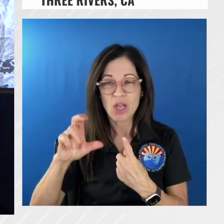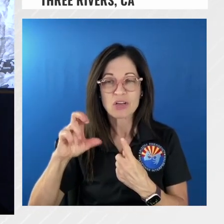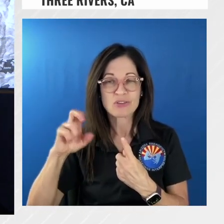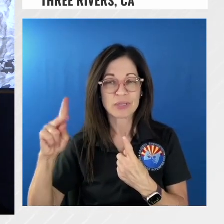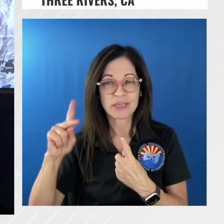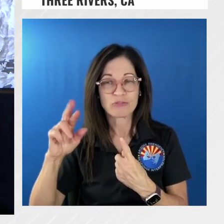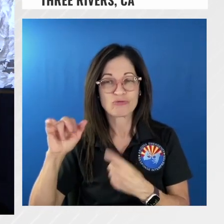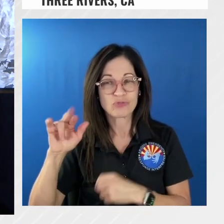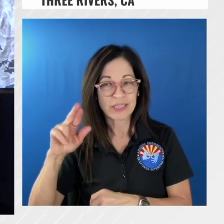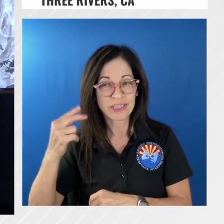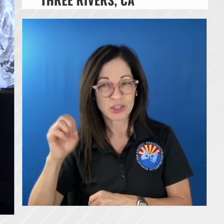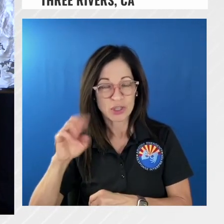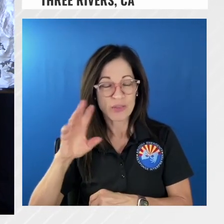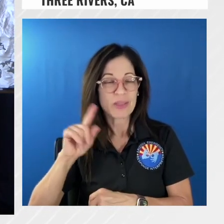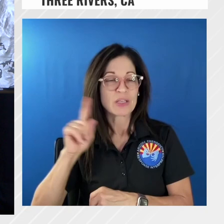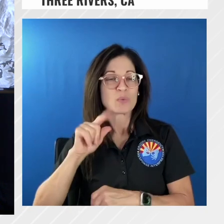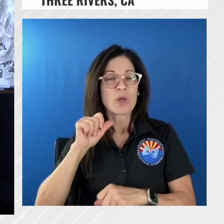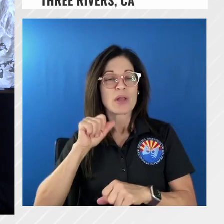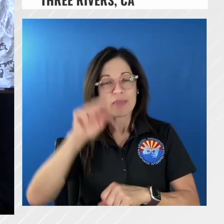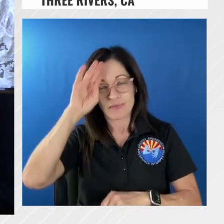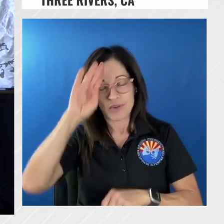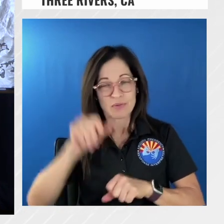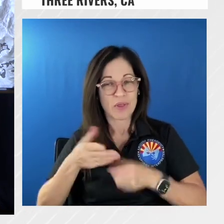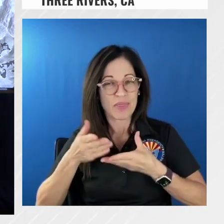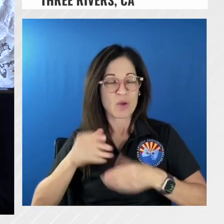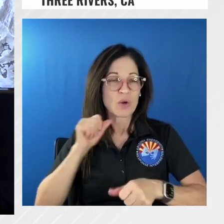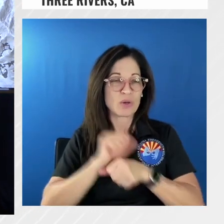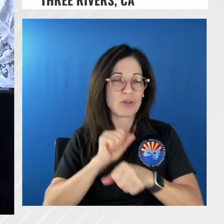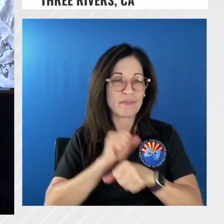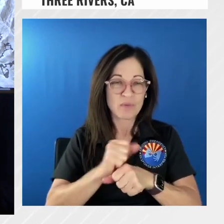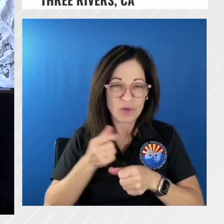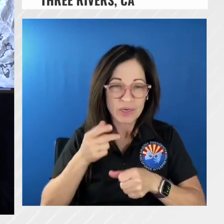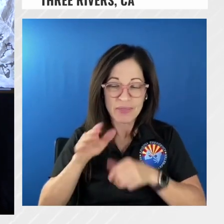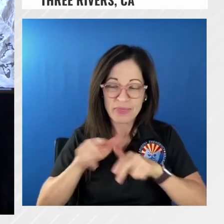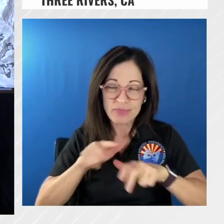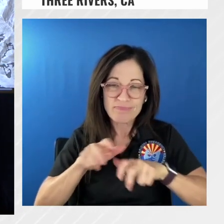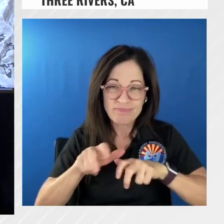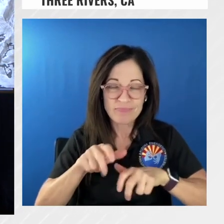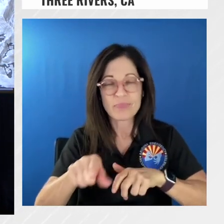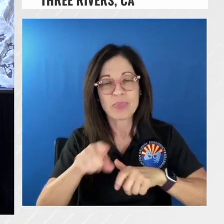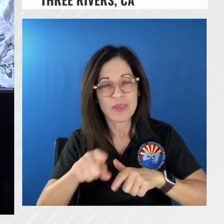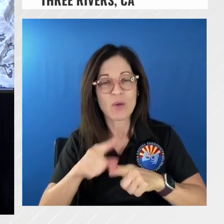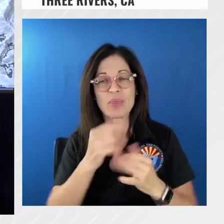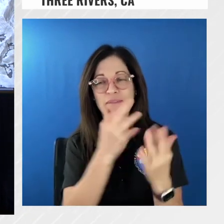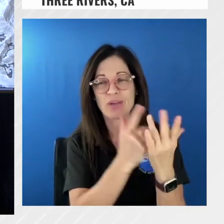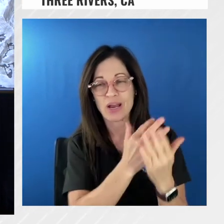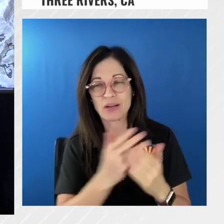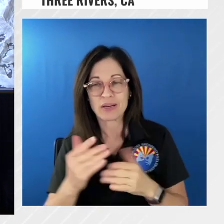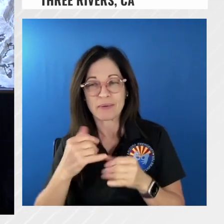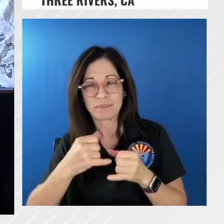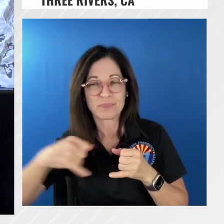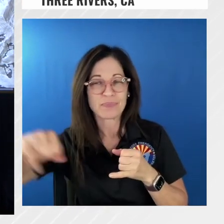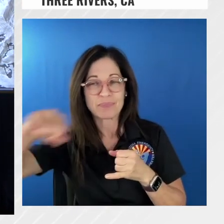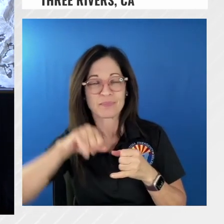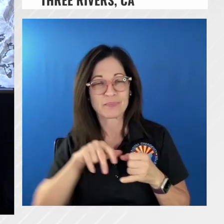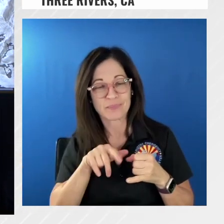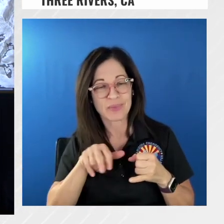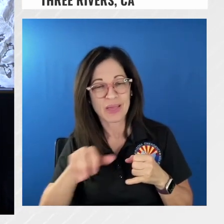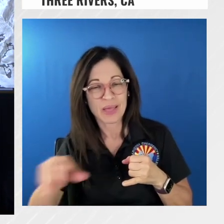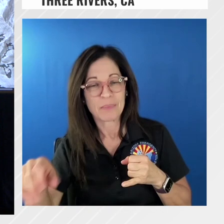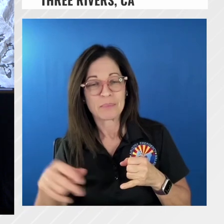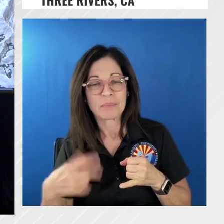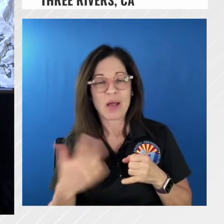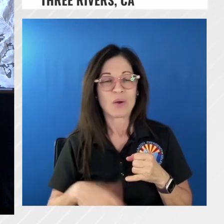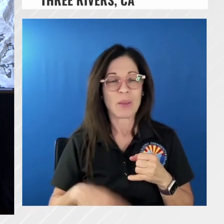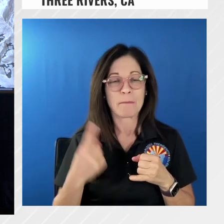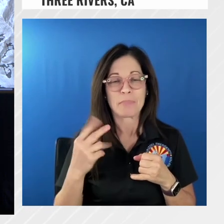crews were making access coming out to the main fire's edge it's about an hour walk for the when the road ends out to the main fire's edge like they articulated